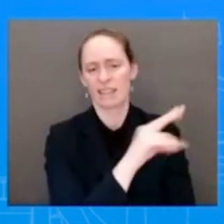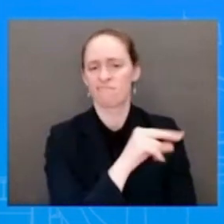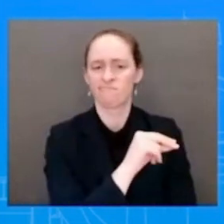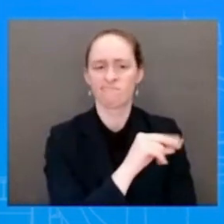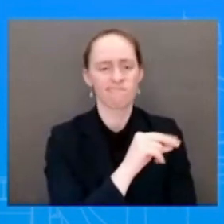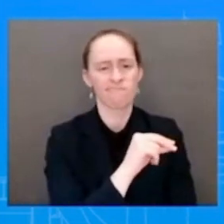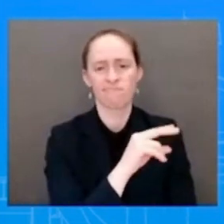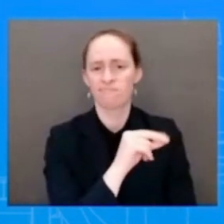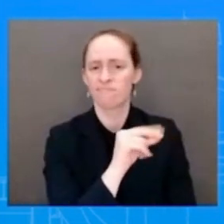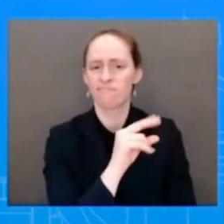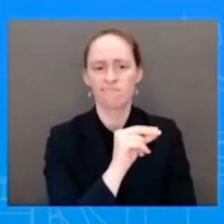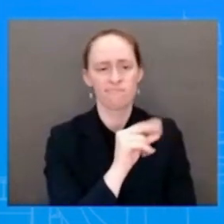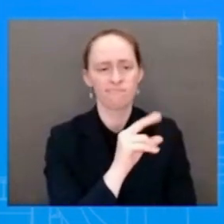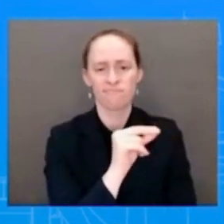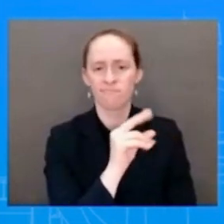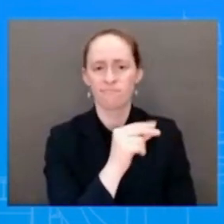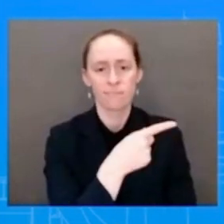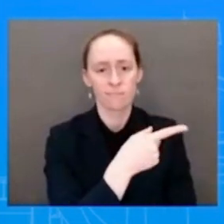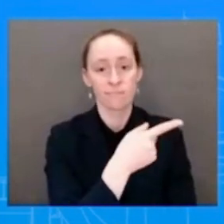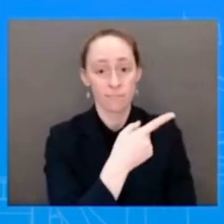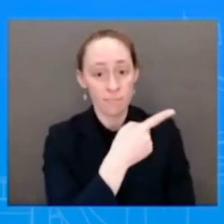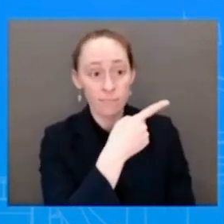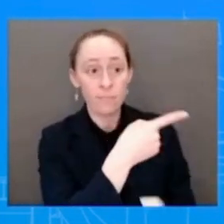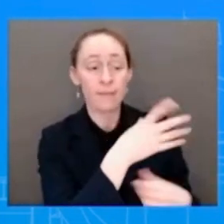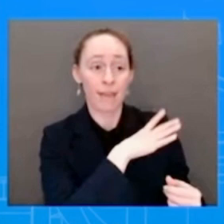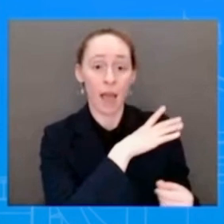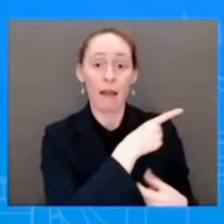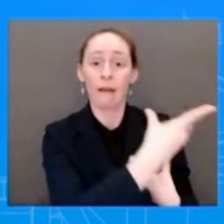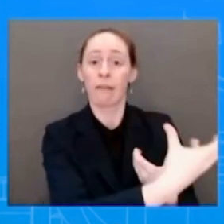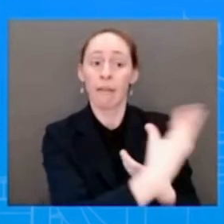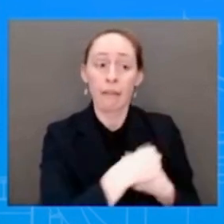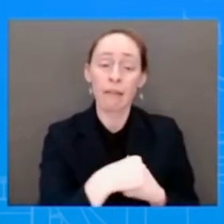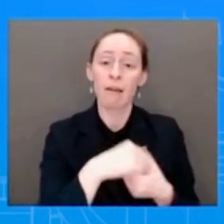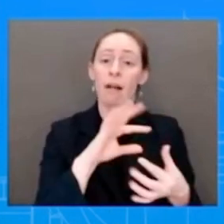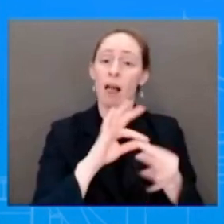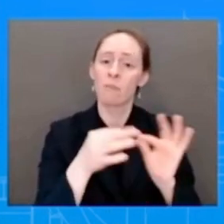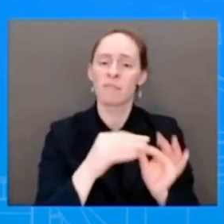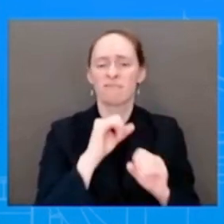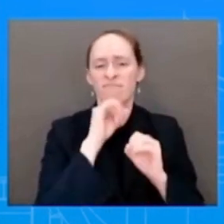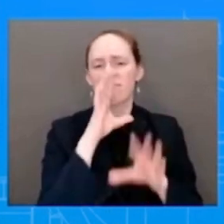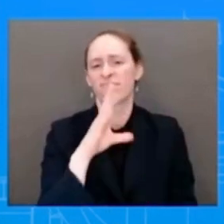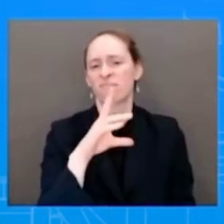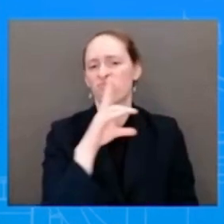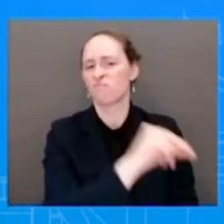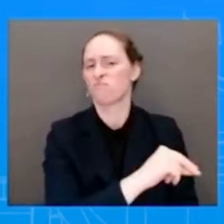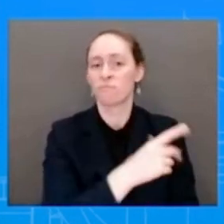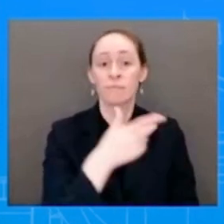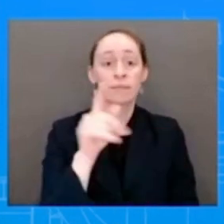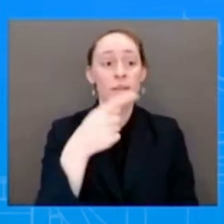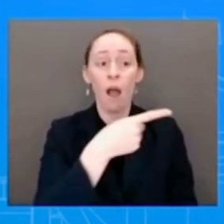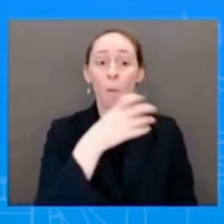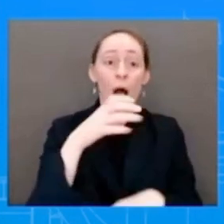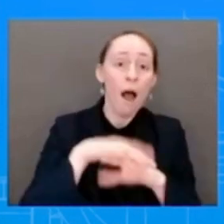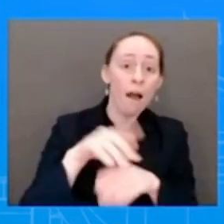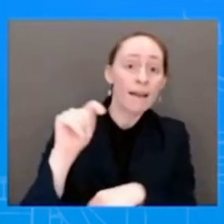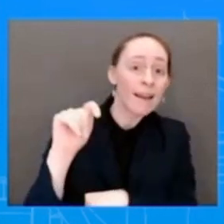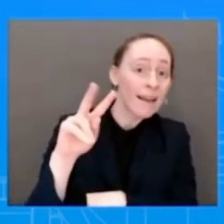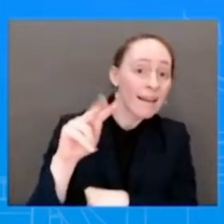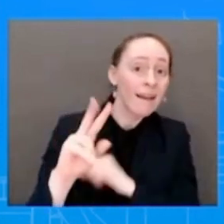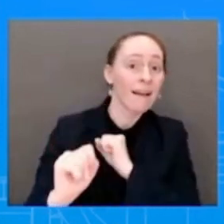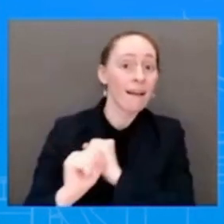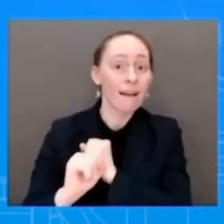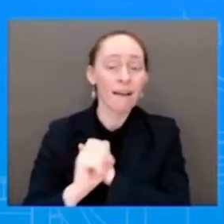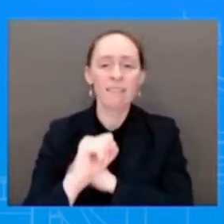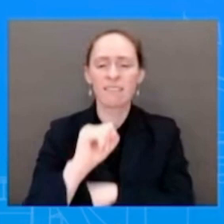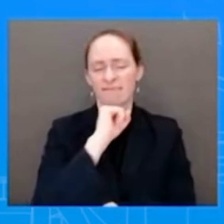cases where sports organizations and event organizers, such as the International Olympic Committees, Committee choose to permit